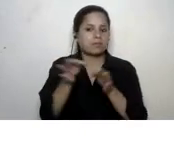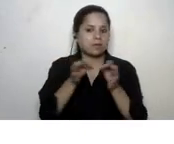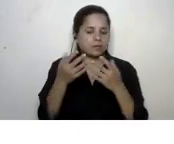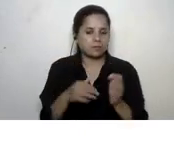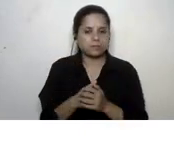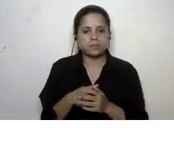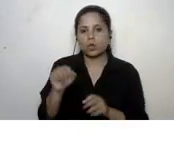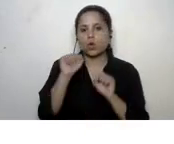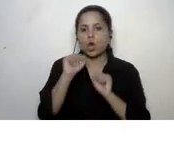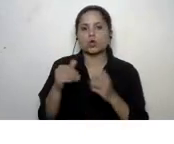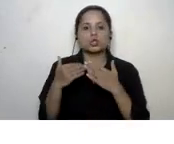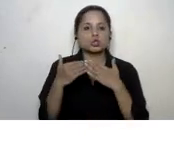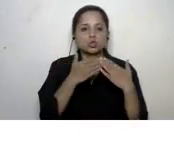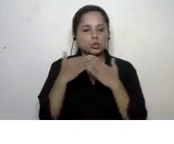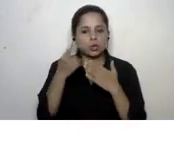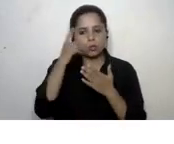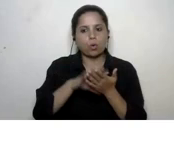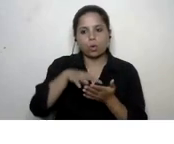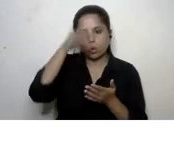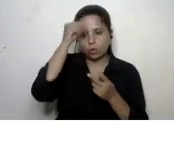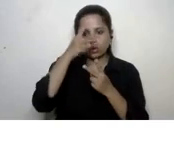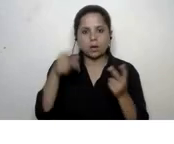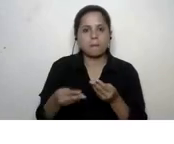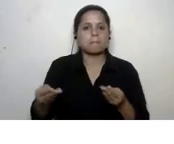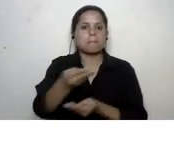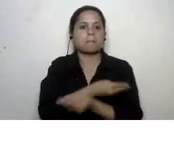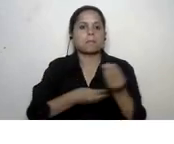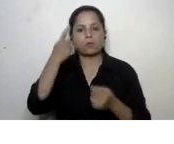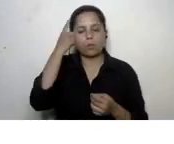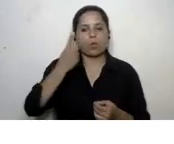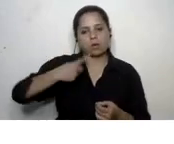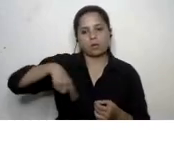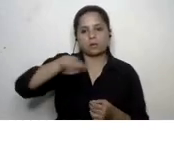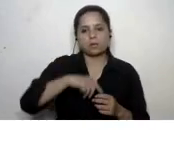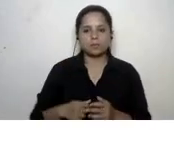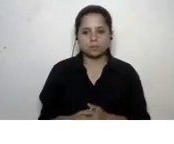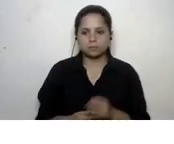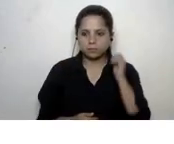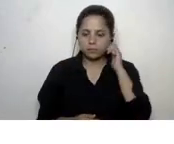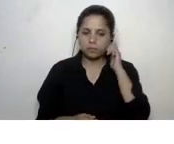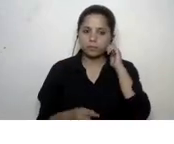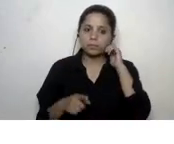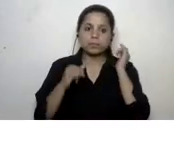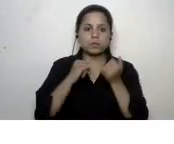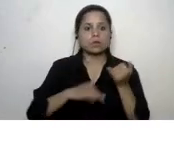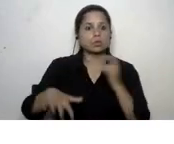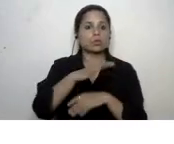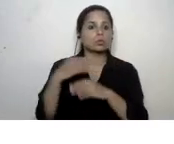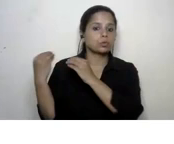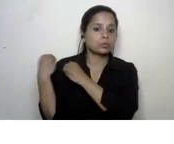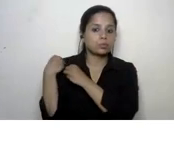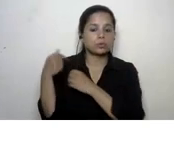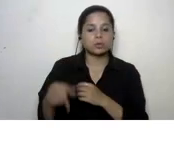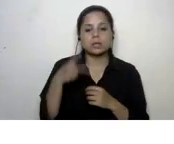in their own schools for our learners and within our neighborhoods for us yes social responsibility towards